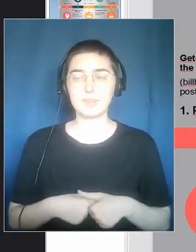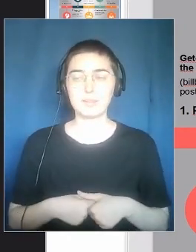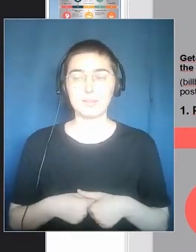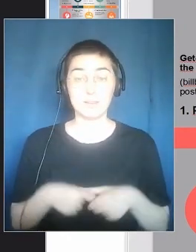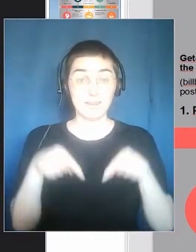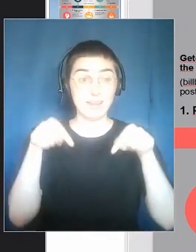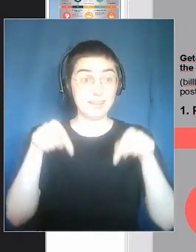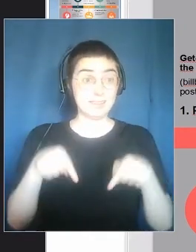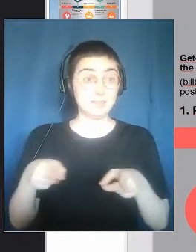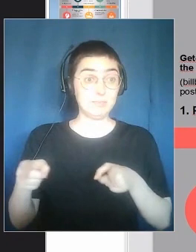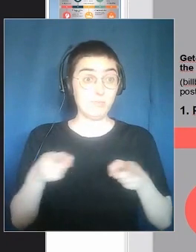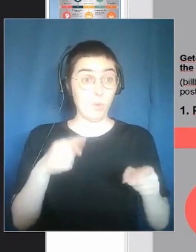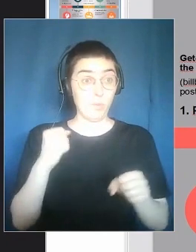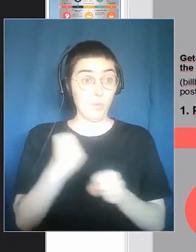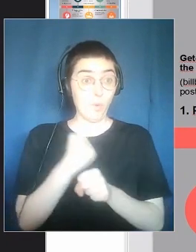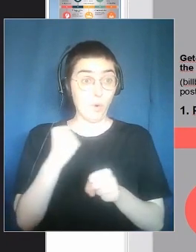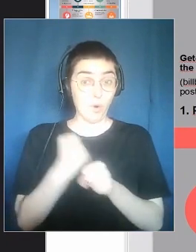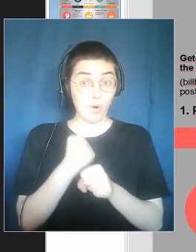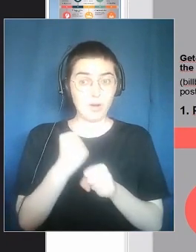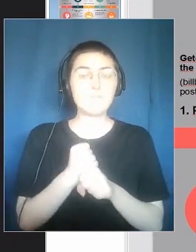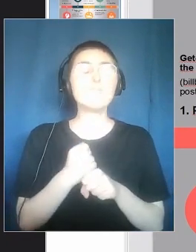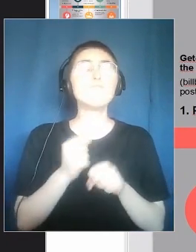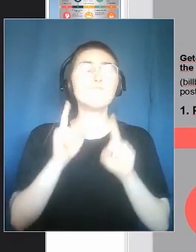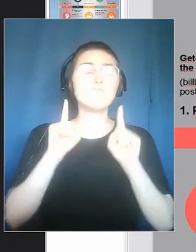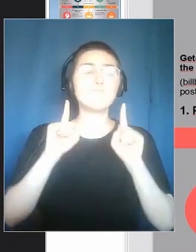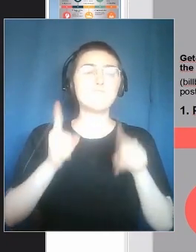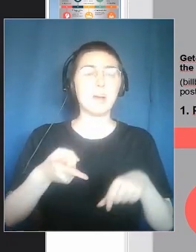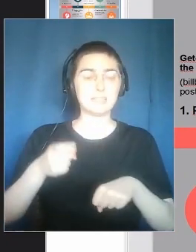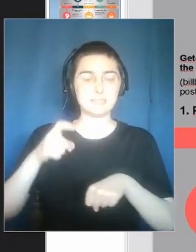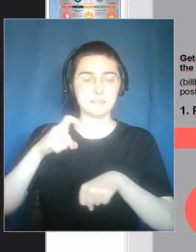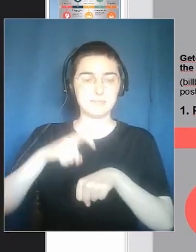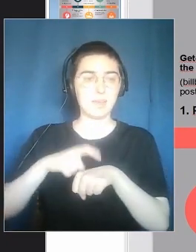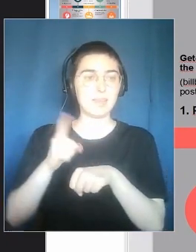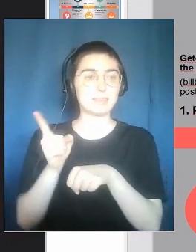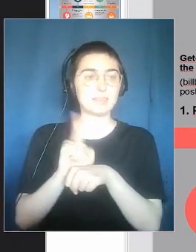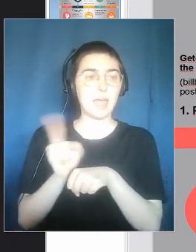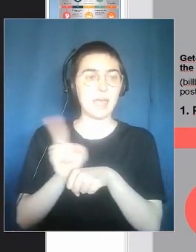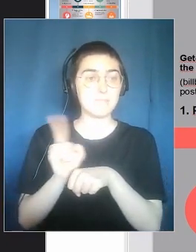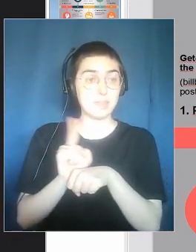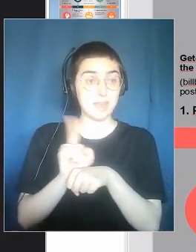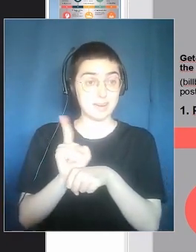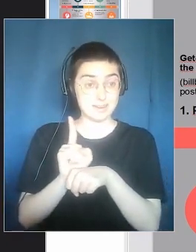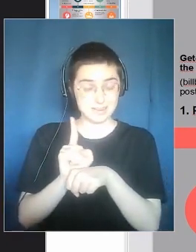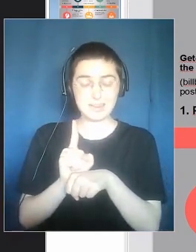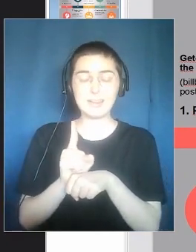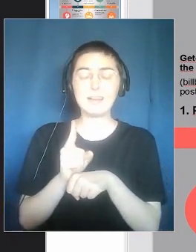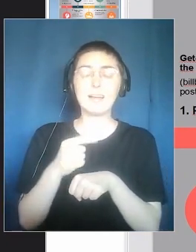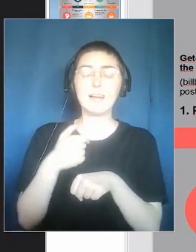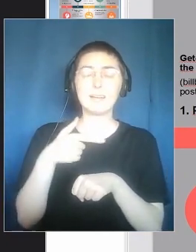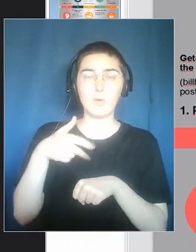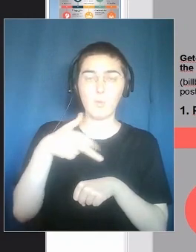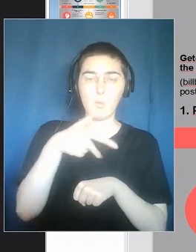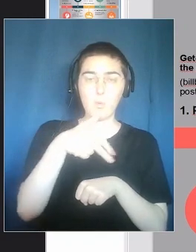And at this specific step, we need to use a timer and